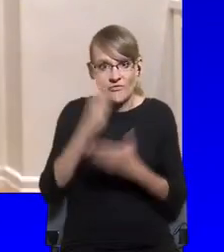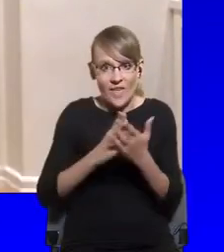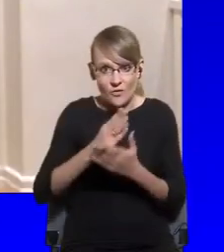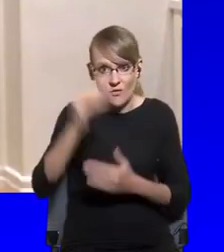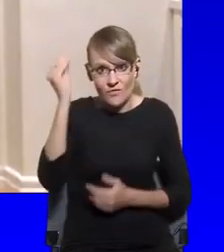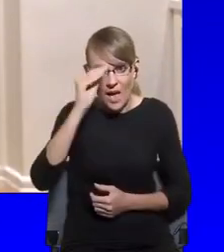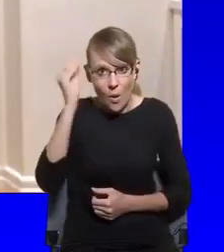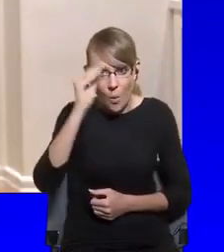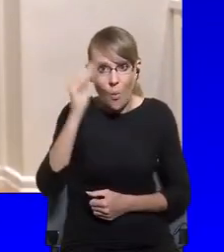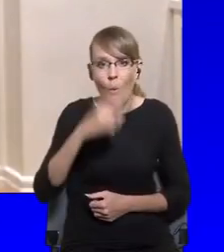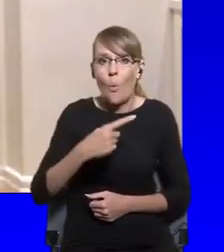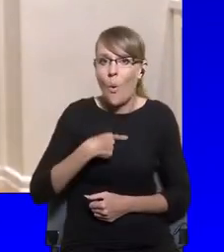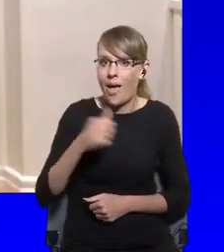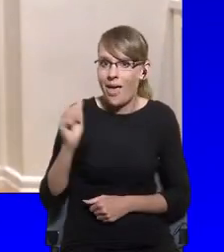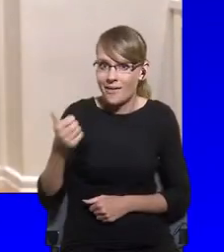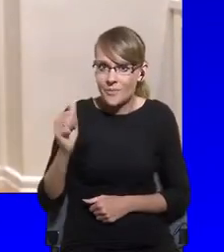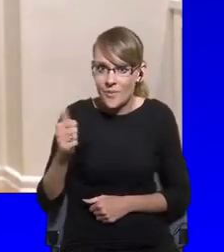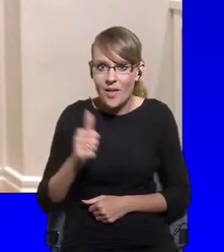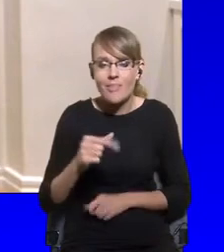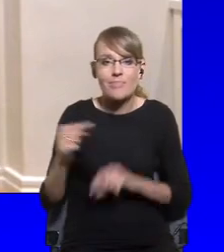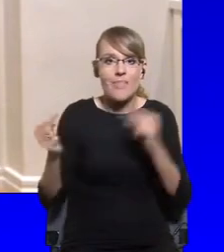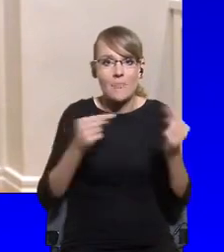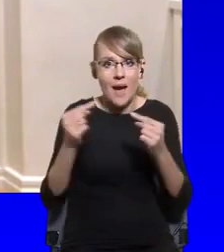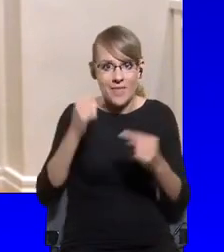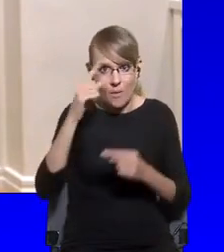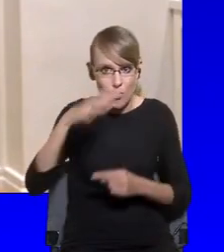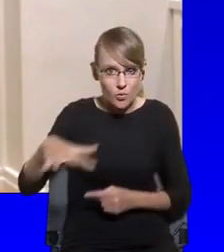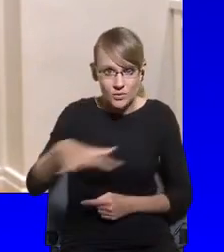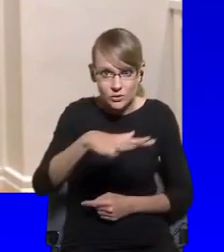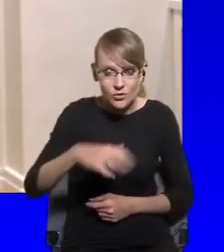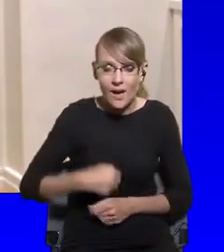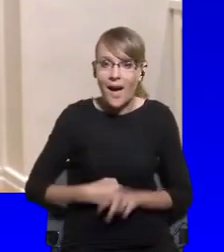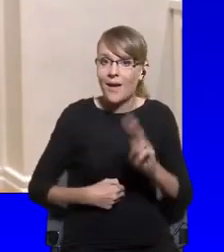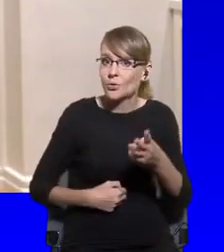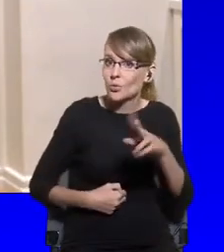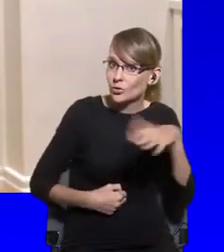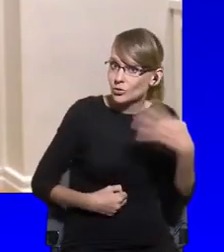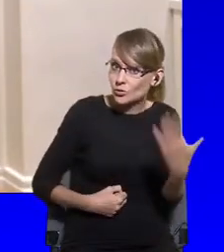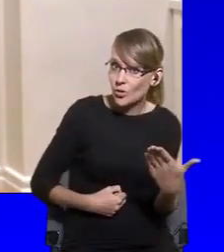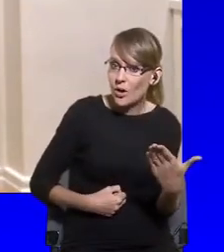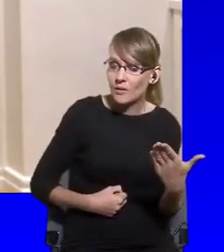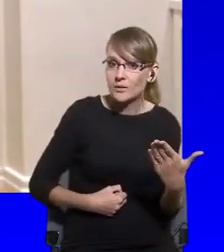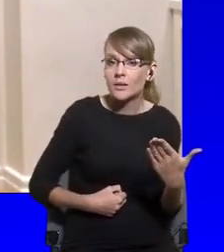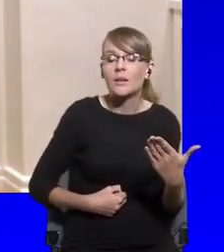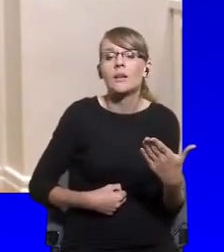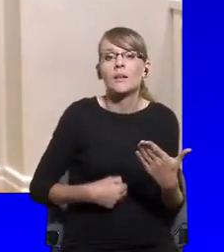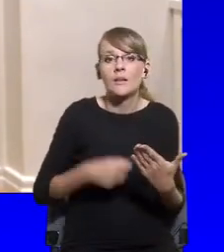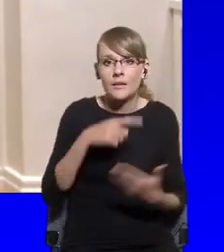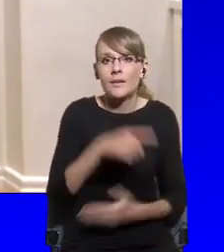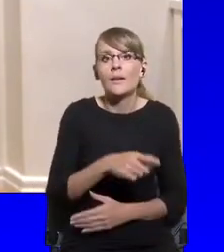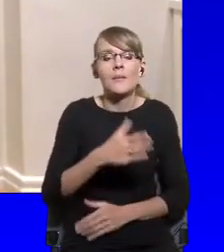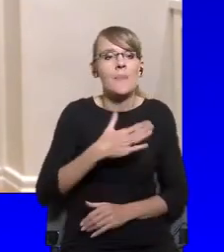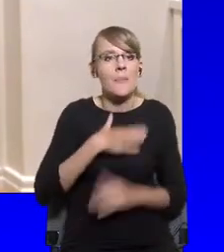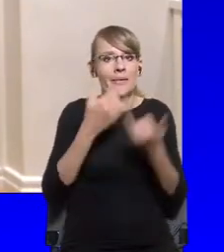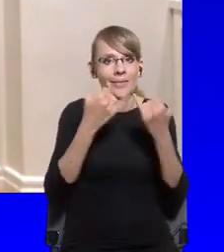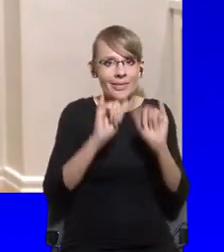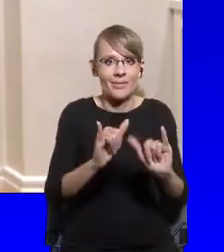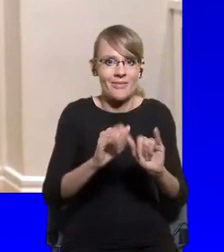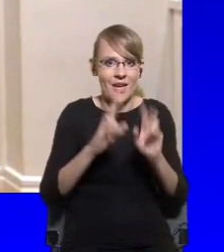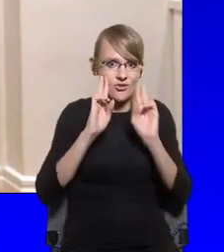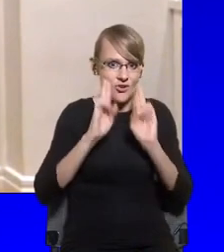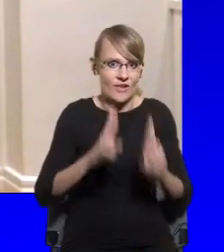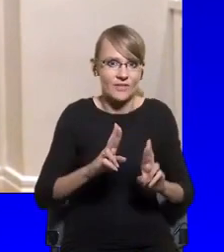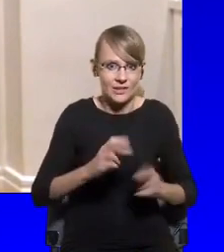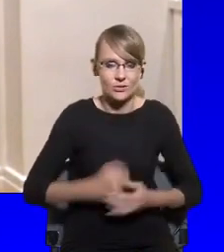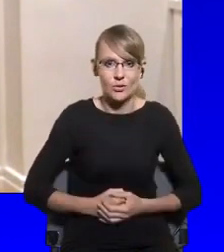public deliberation, and then there's another reality of people that mistrust